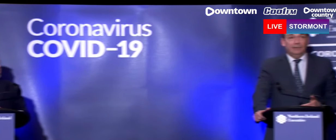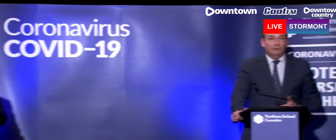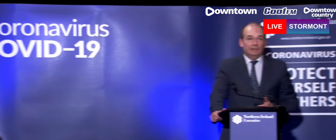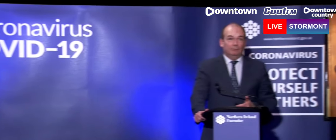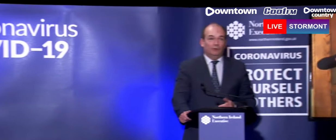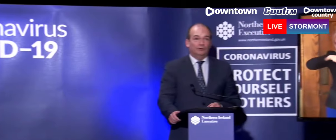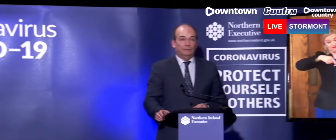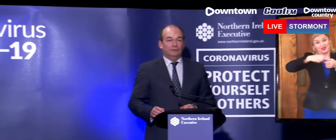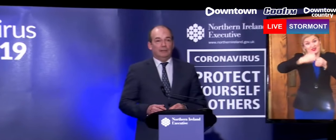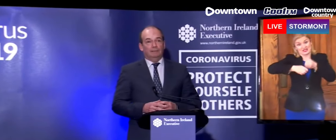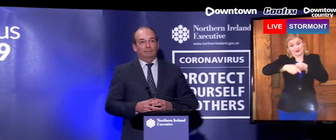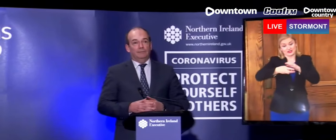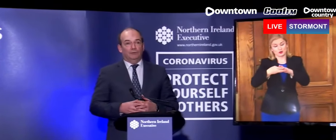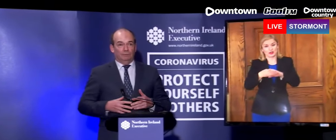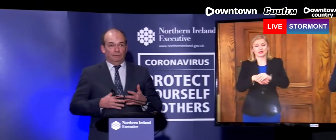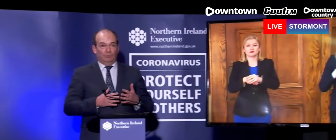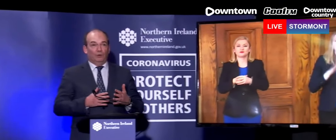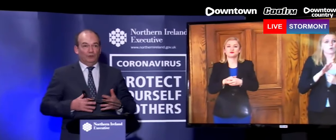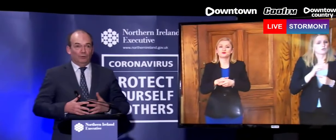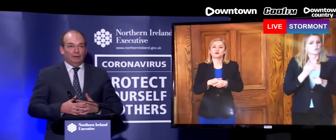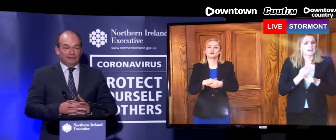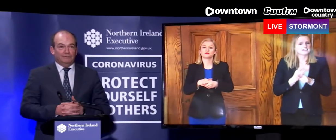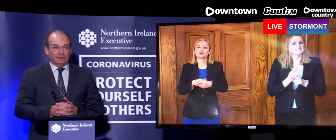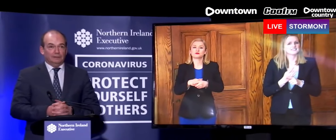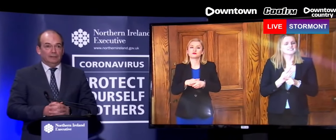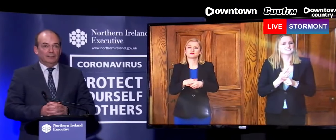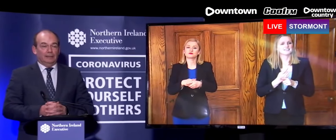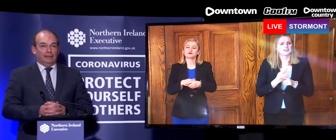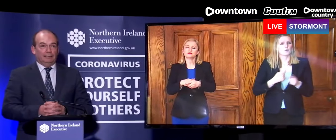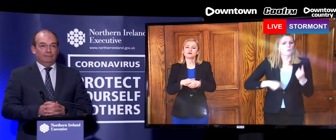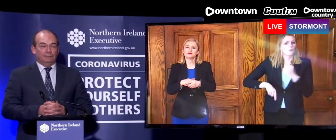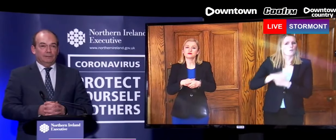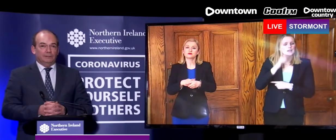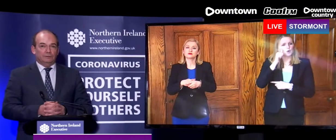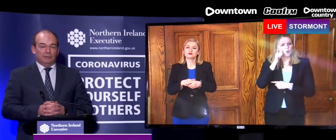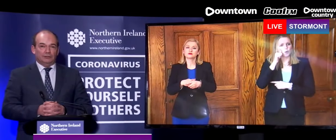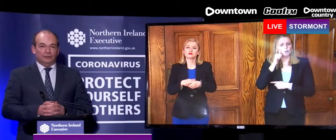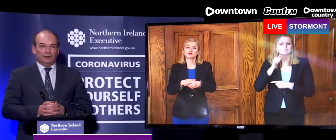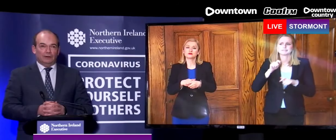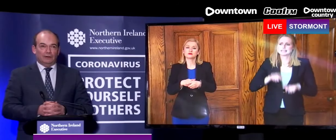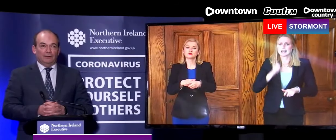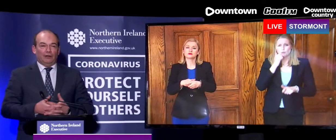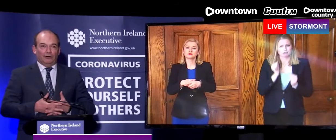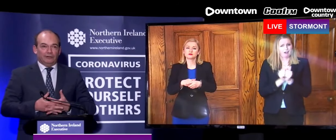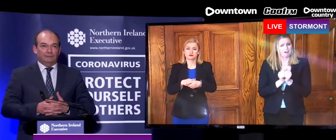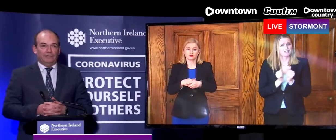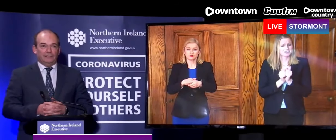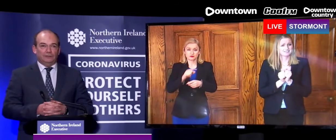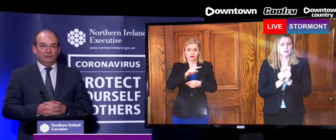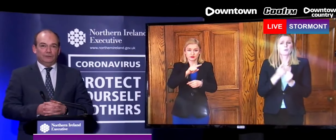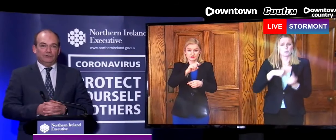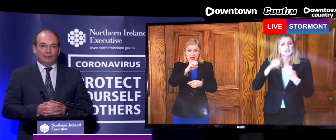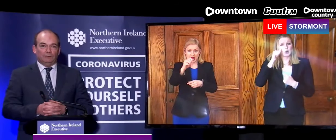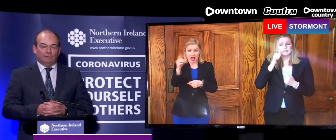around fatigue is really important because, you know, we all know how difficult these measures are and how hard it